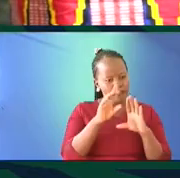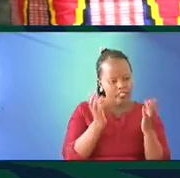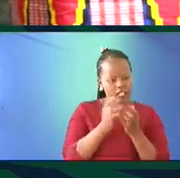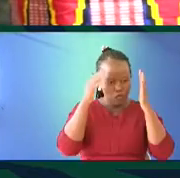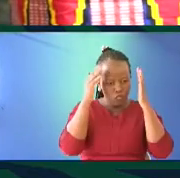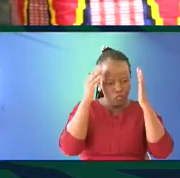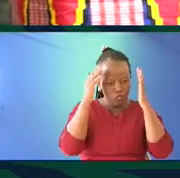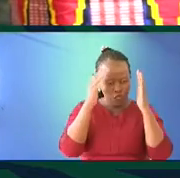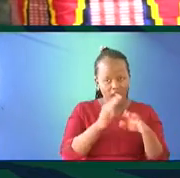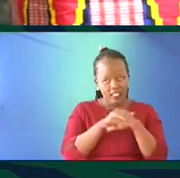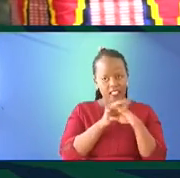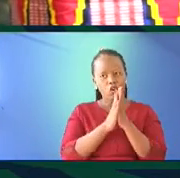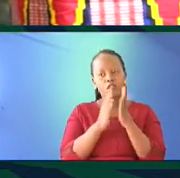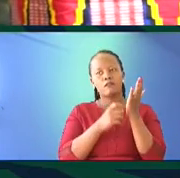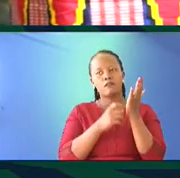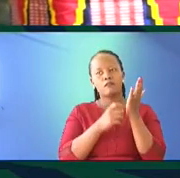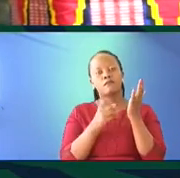now, Niki Ingereza or Kiswahili,